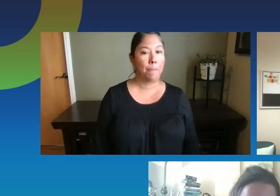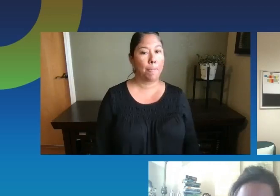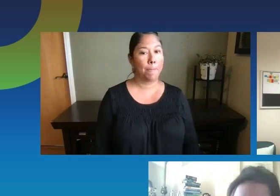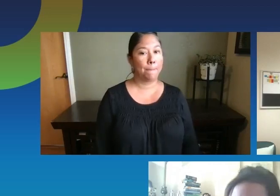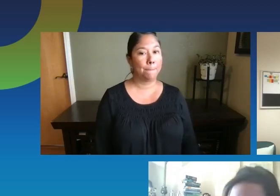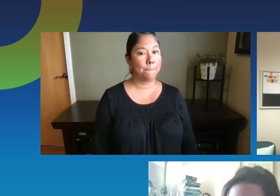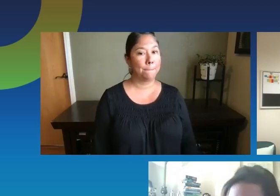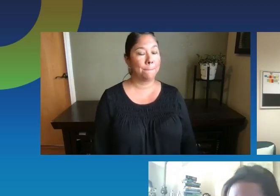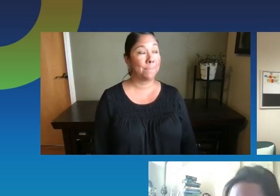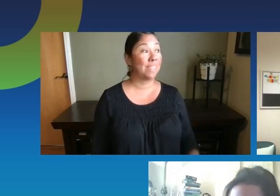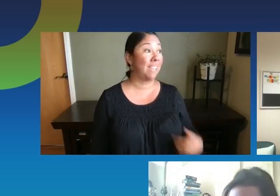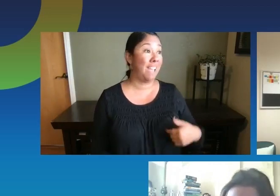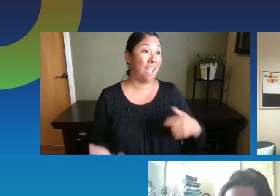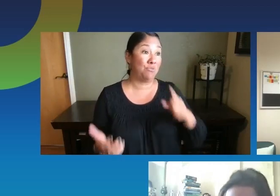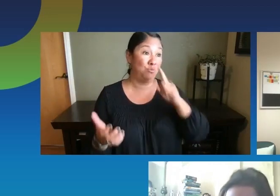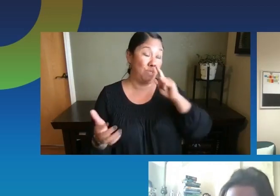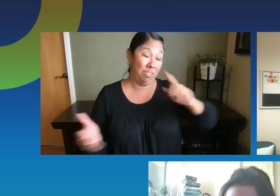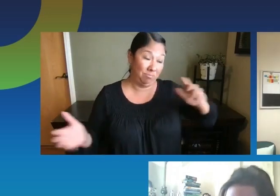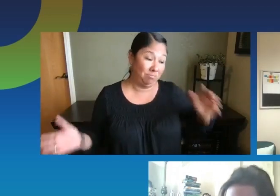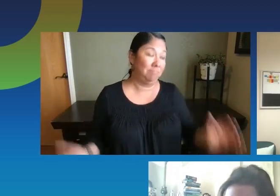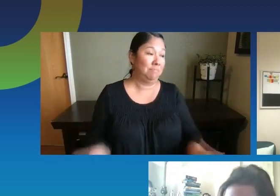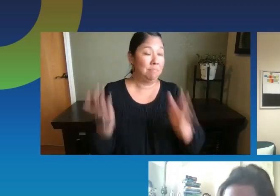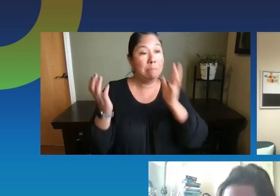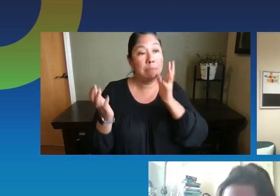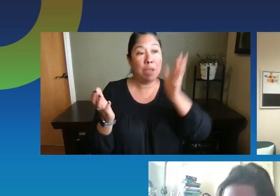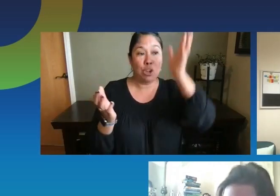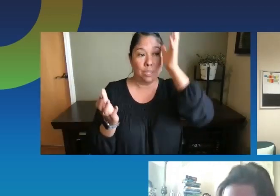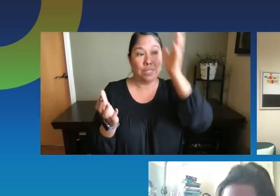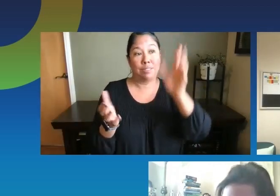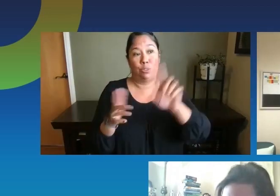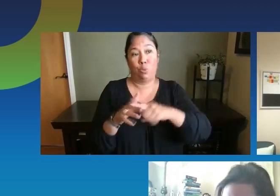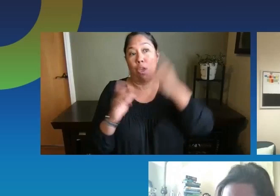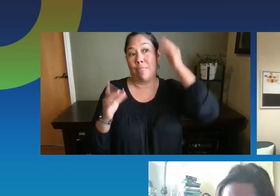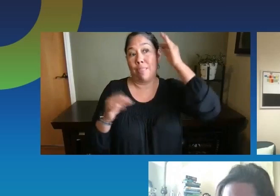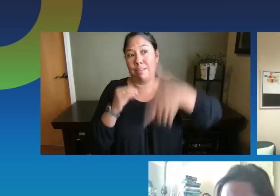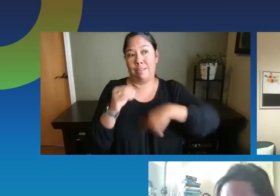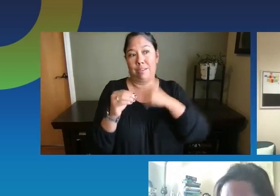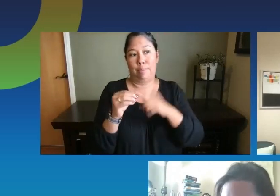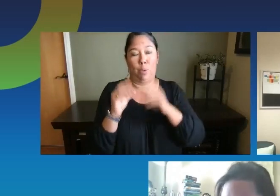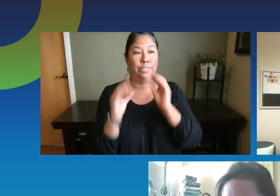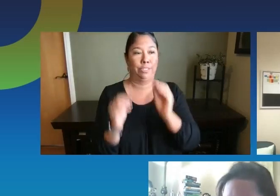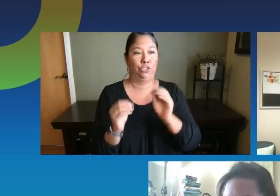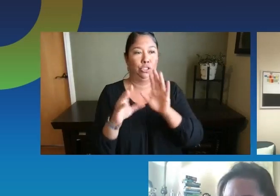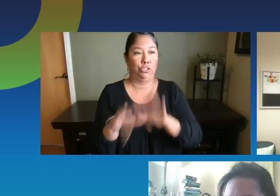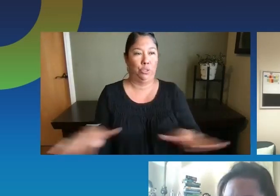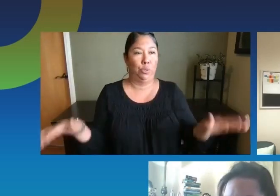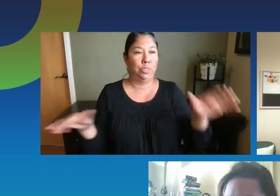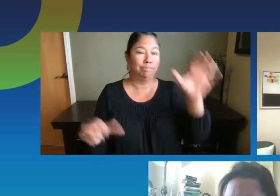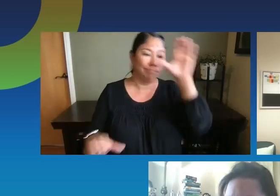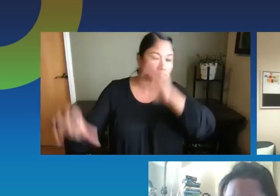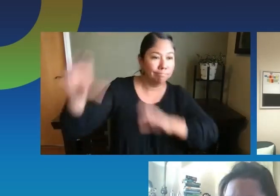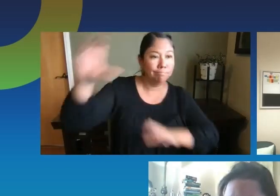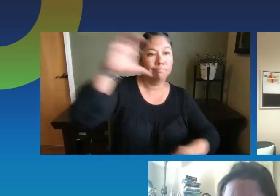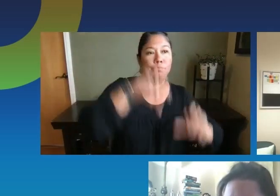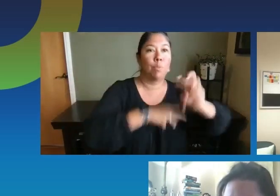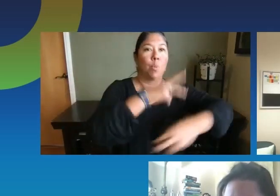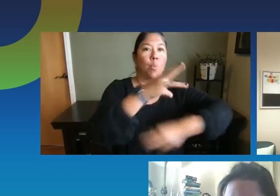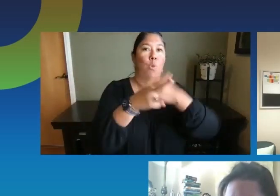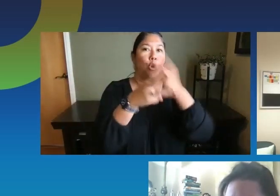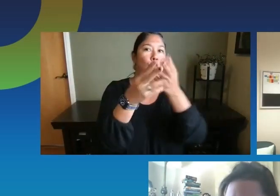Uh, I really encourage parents to start thinking about teaching their children to explore the world